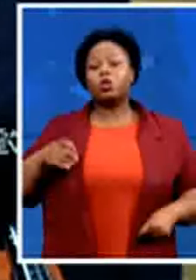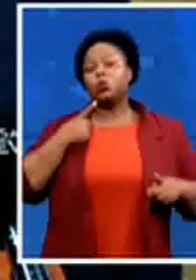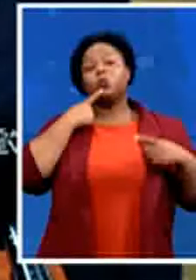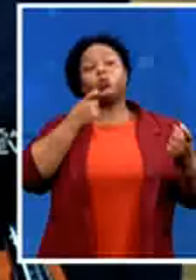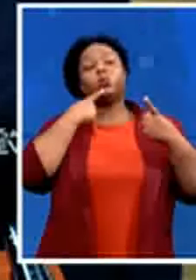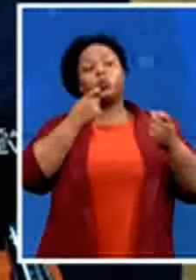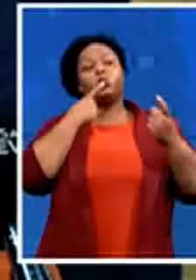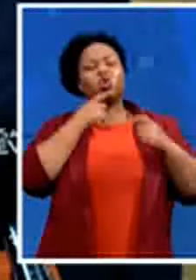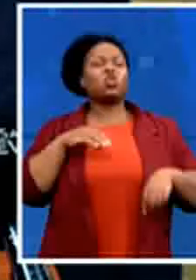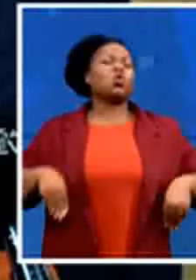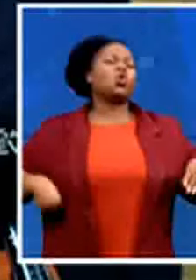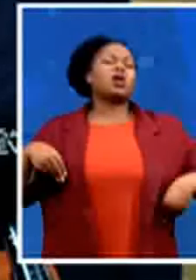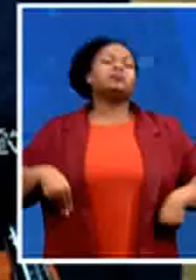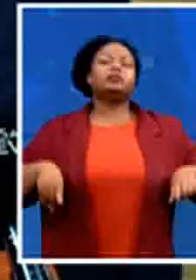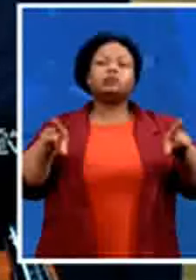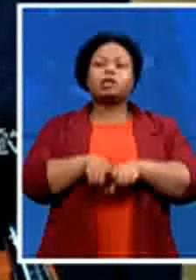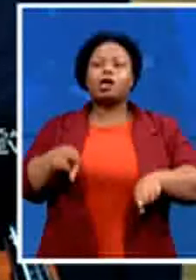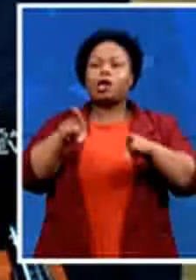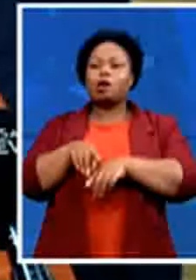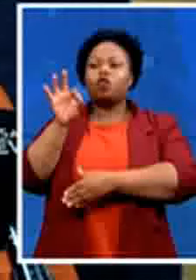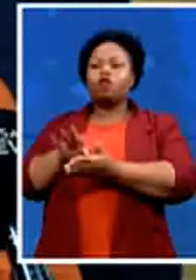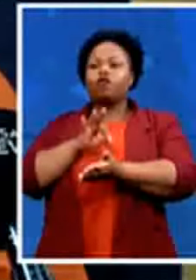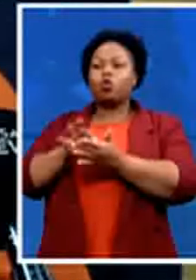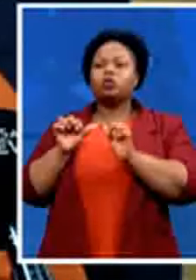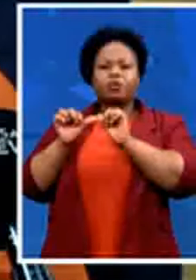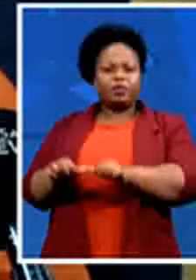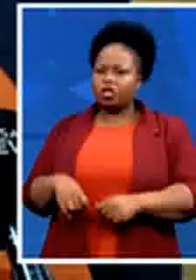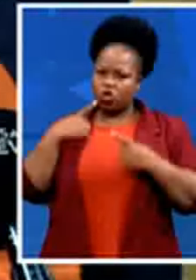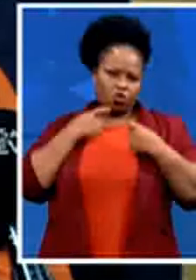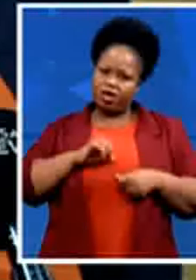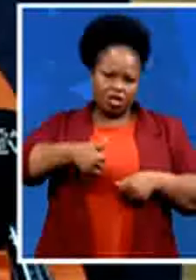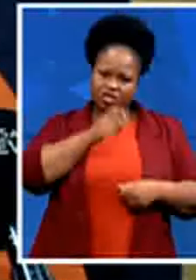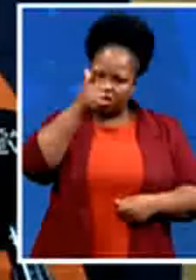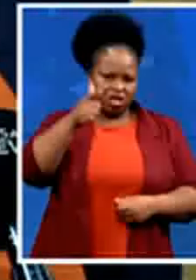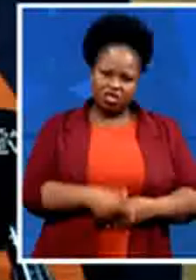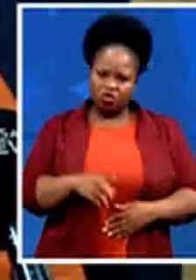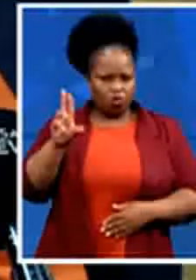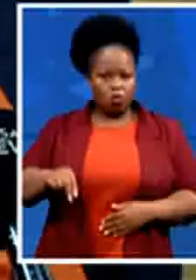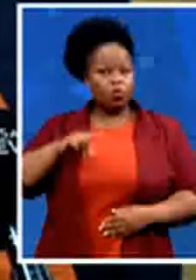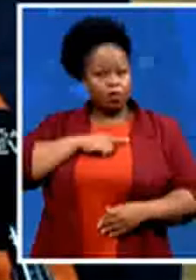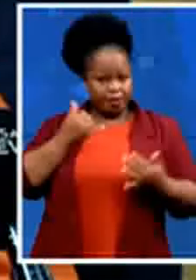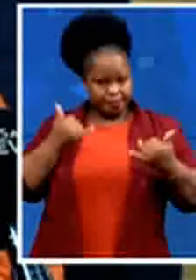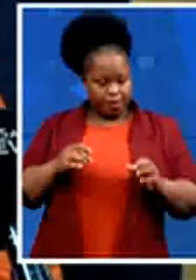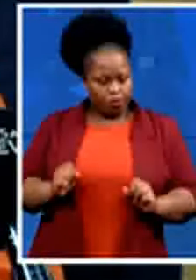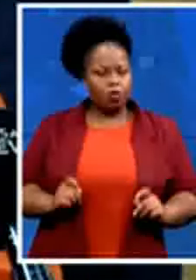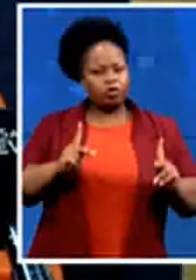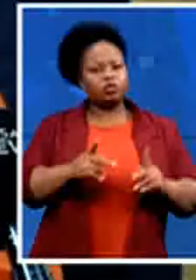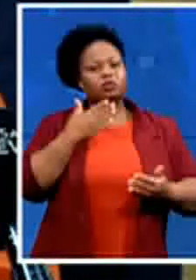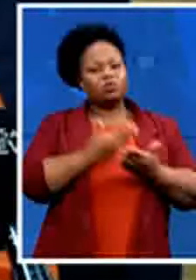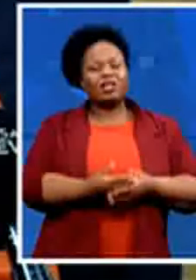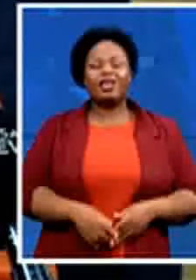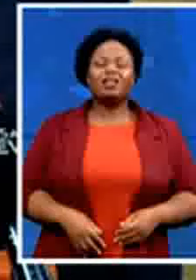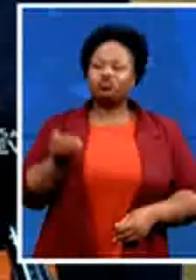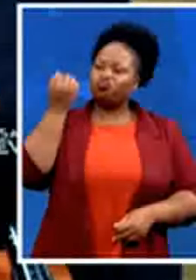politicians you mustn't complain afterwards there's an opportunity now to vote out the corrupt officials